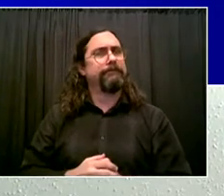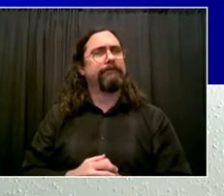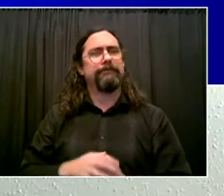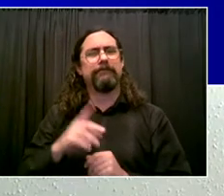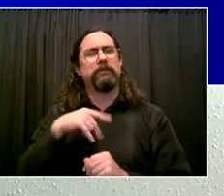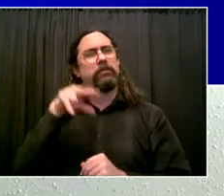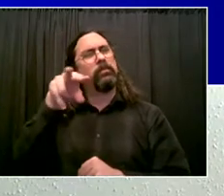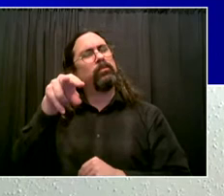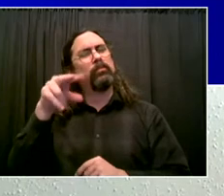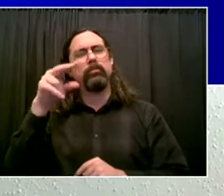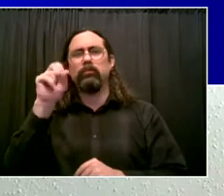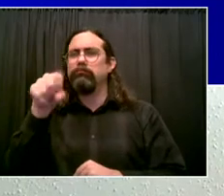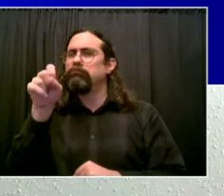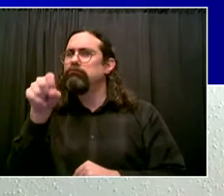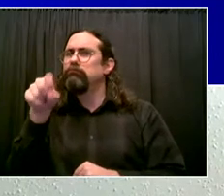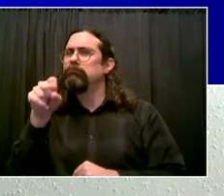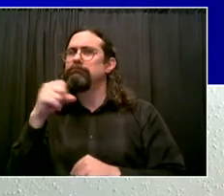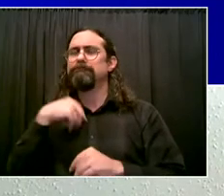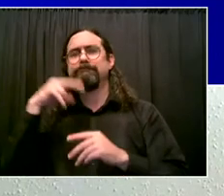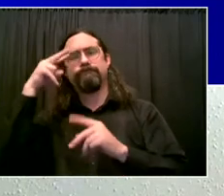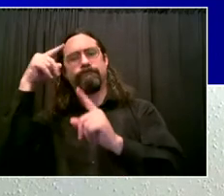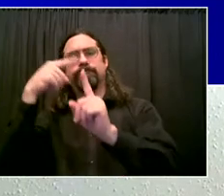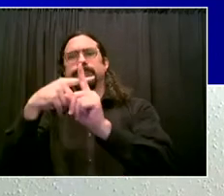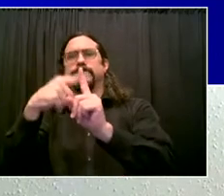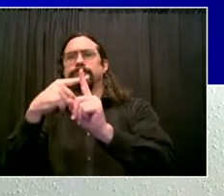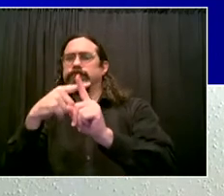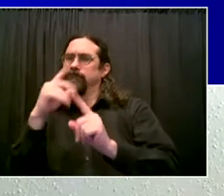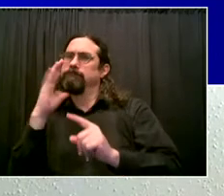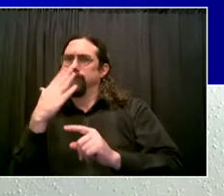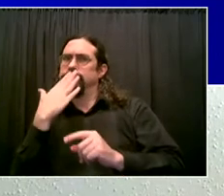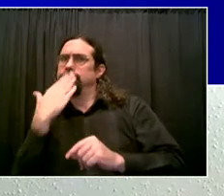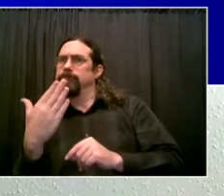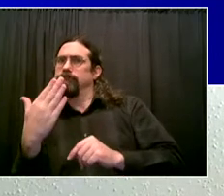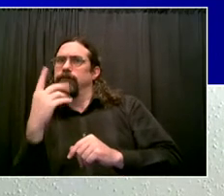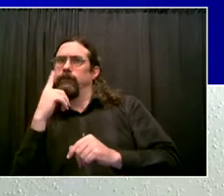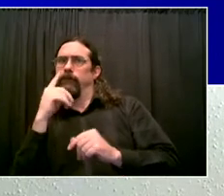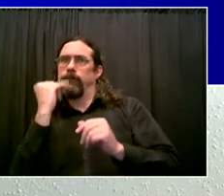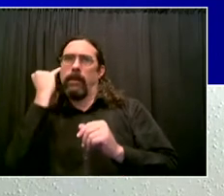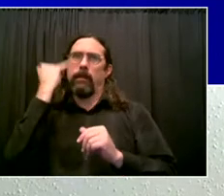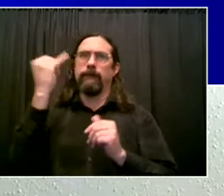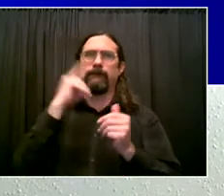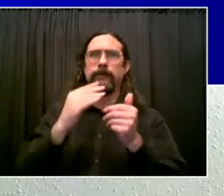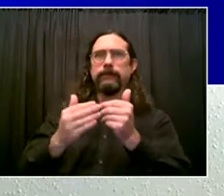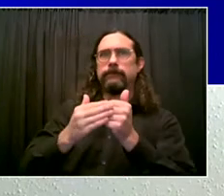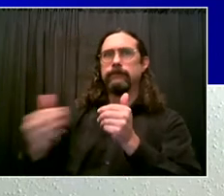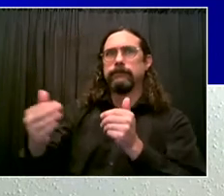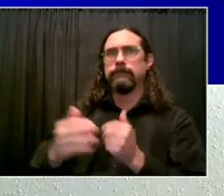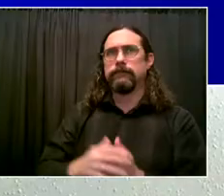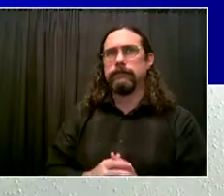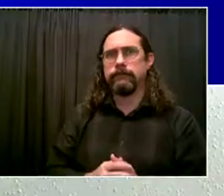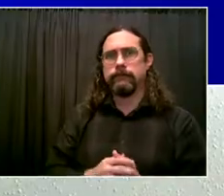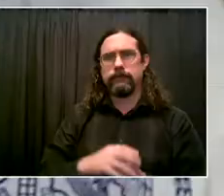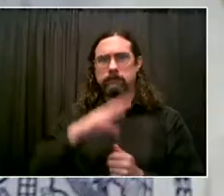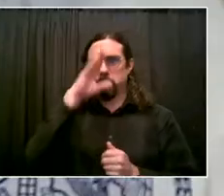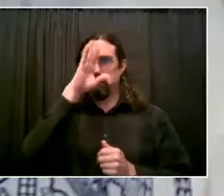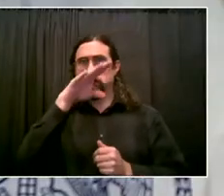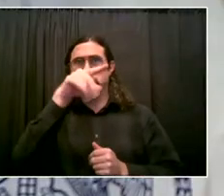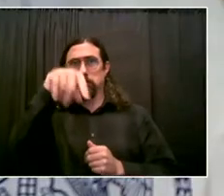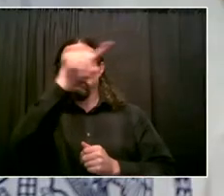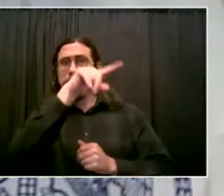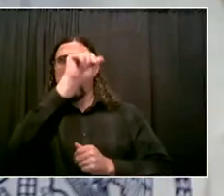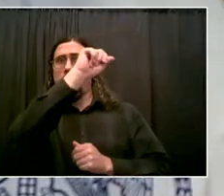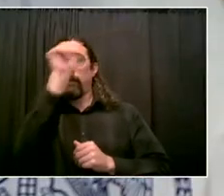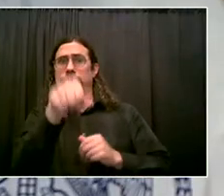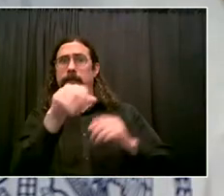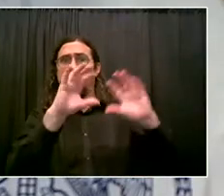you're really a respected voice among the members in Albany. So thank you for your leadership. It's going to help us save lives. Now,